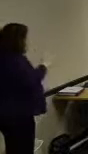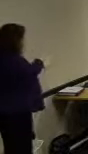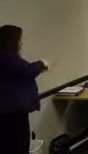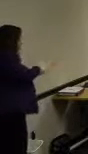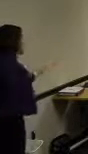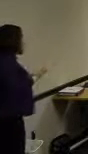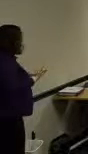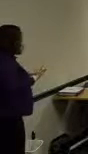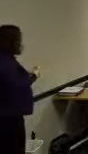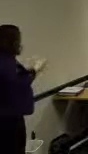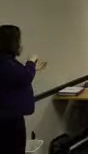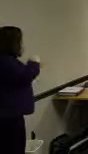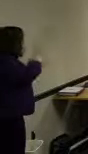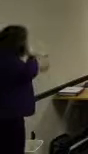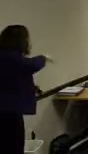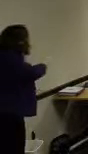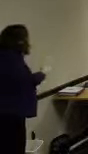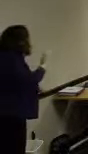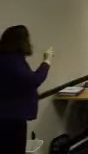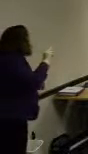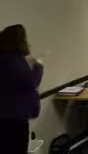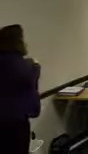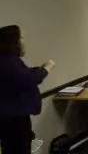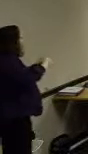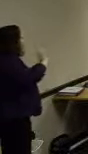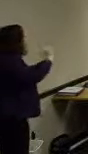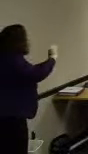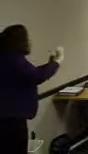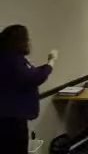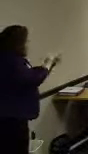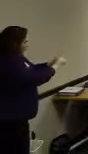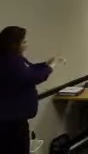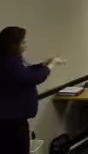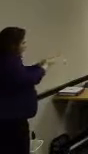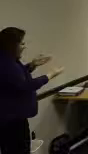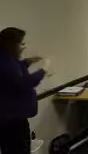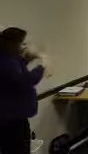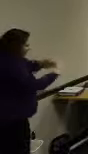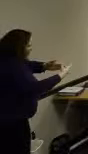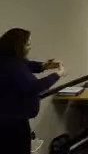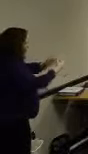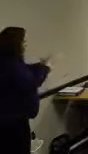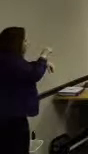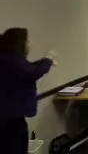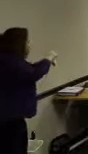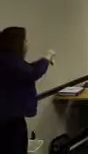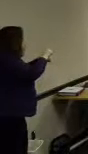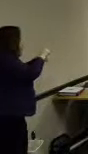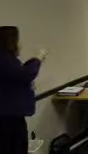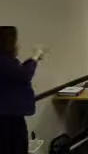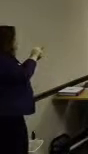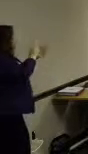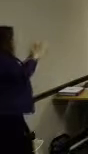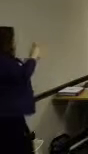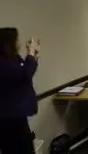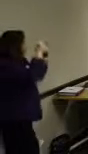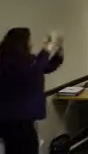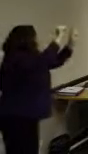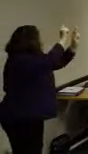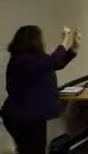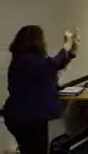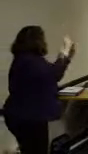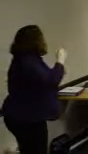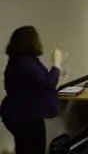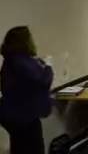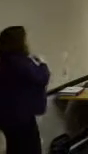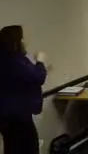this, you know, saying no is a weakness. Does that mean it's a bad thing? No. I try and teach them different things and guide